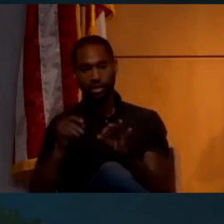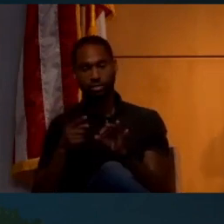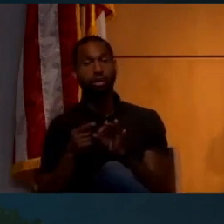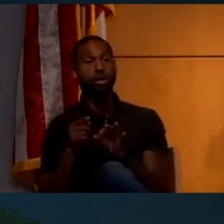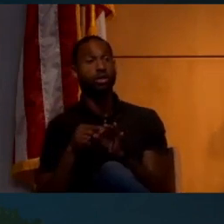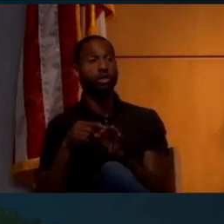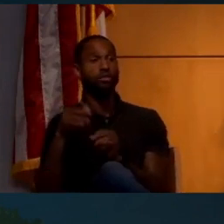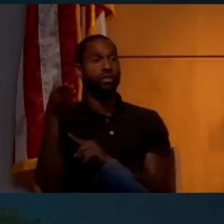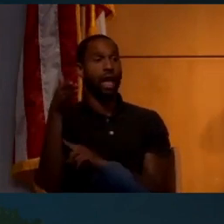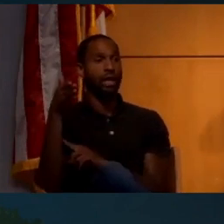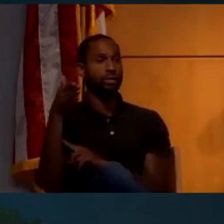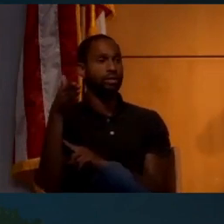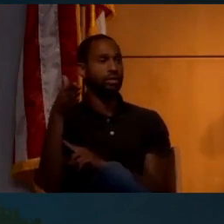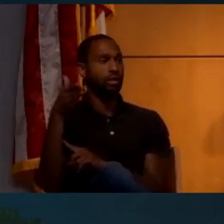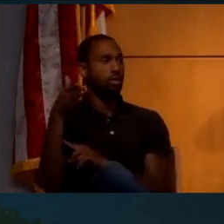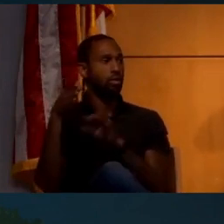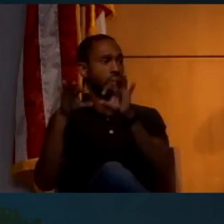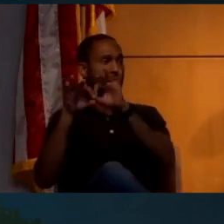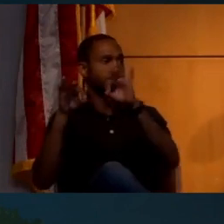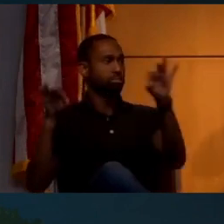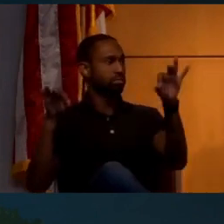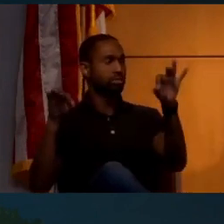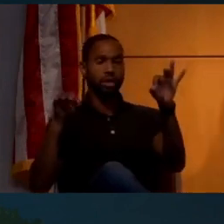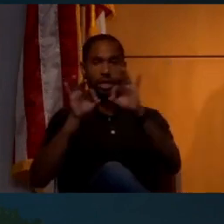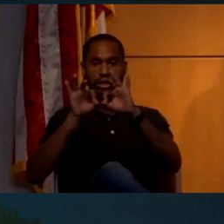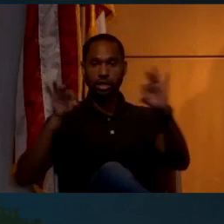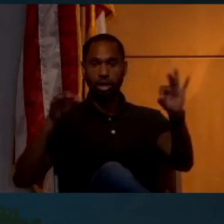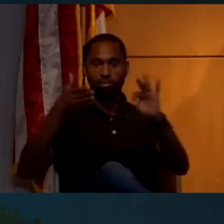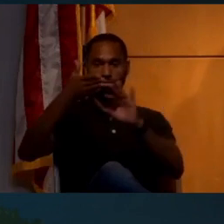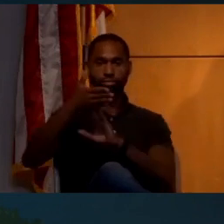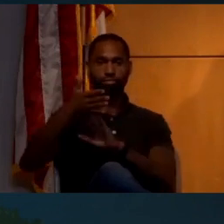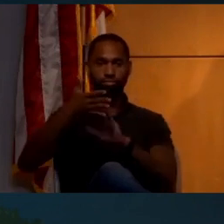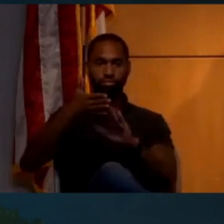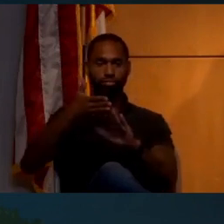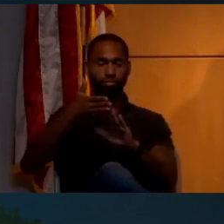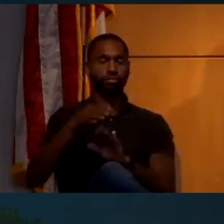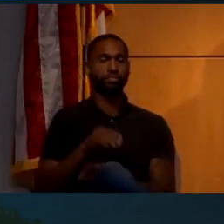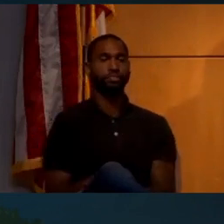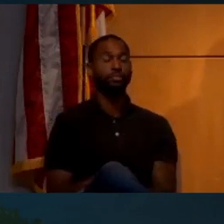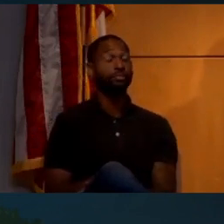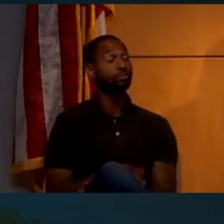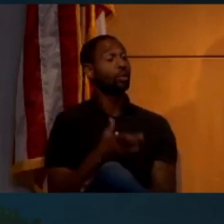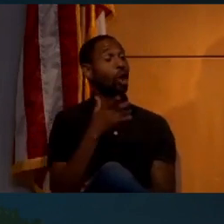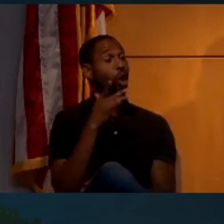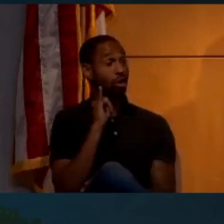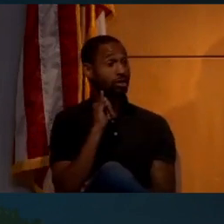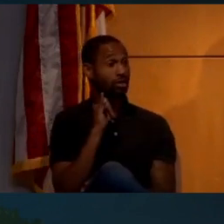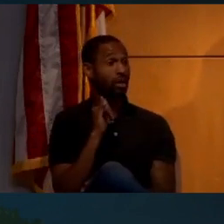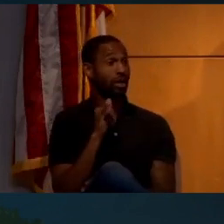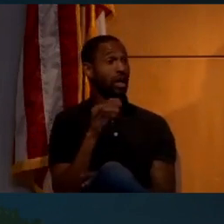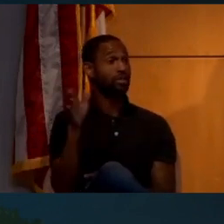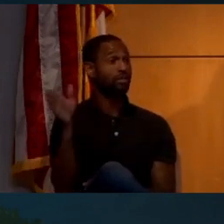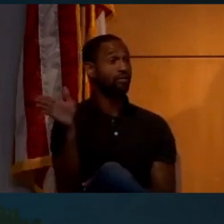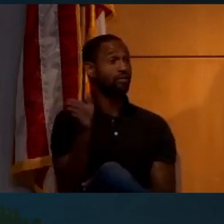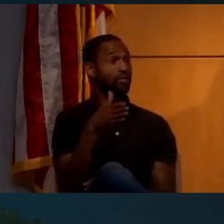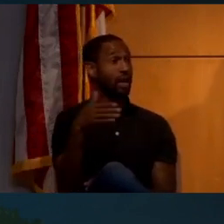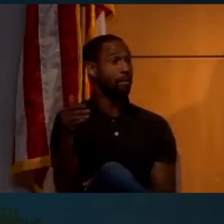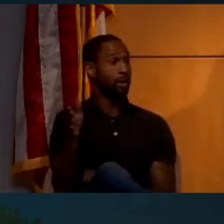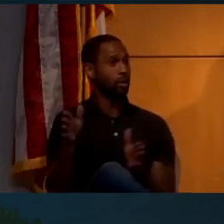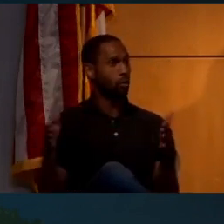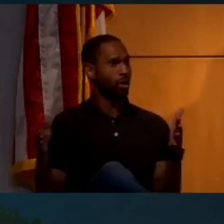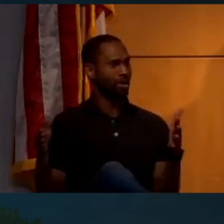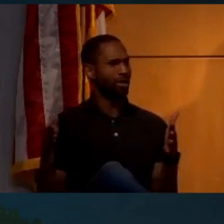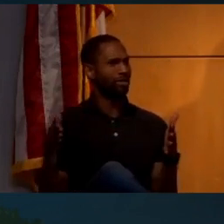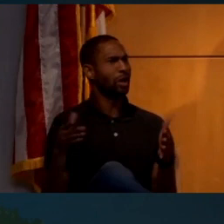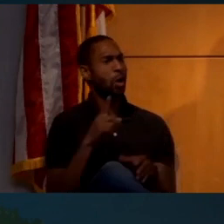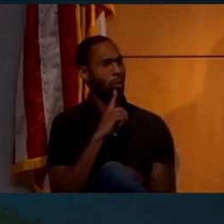then the flag was draped over it, and they could extend it that way. And it looks like it's flapping in the breeze there. It